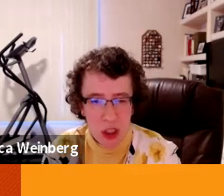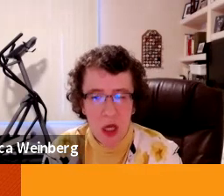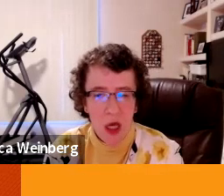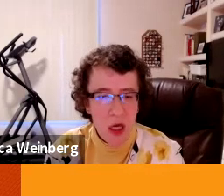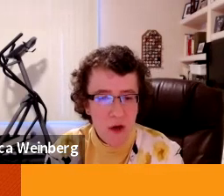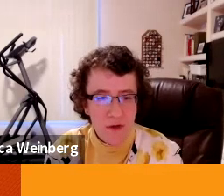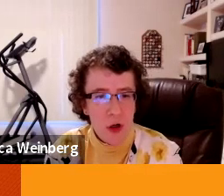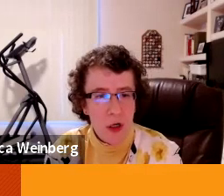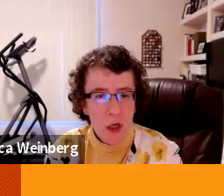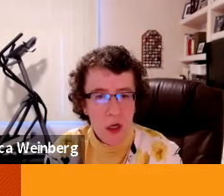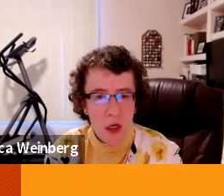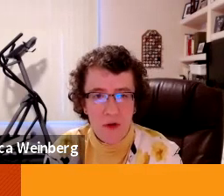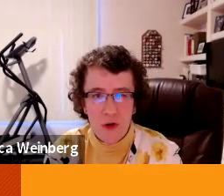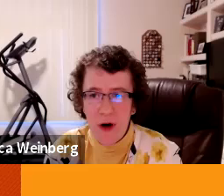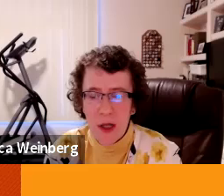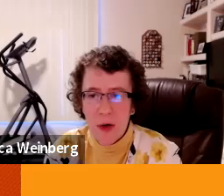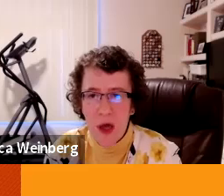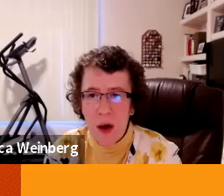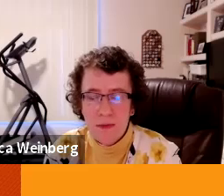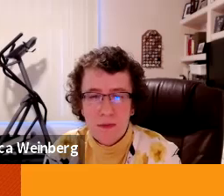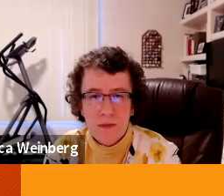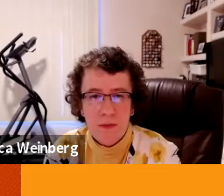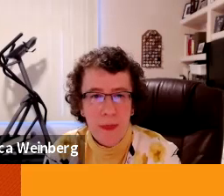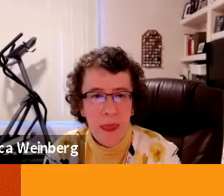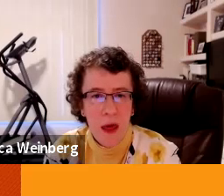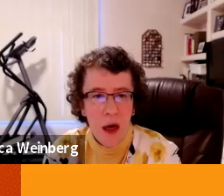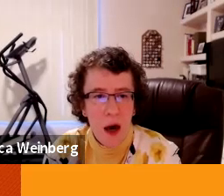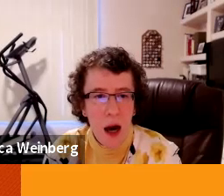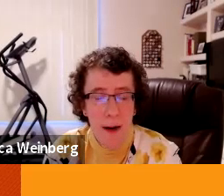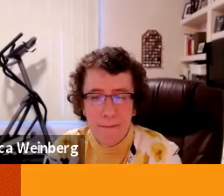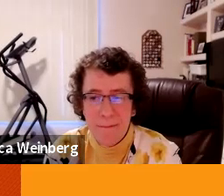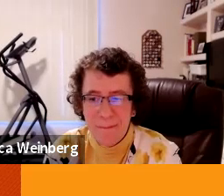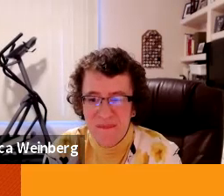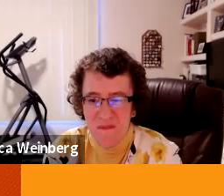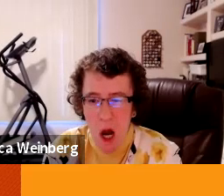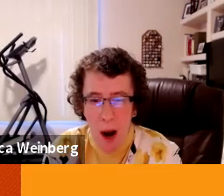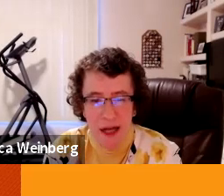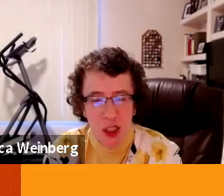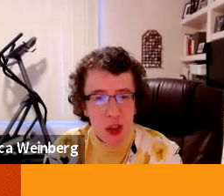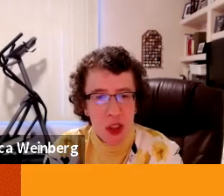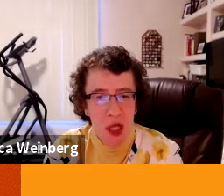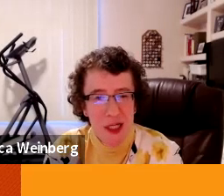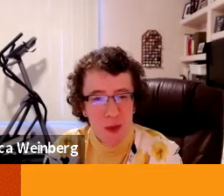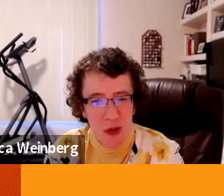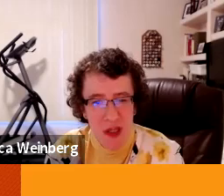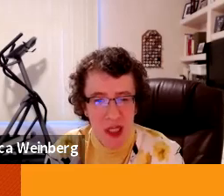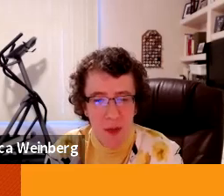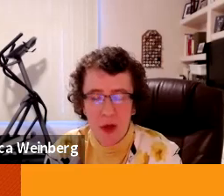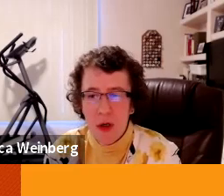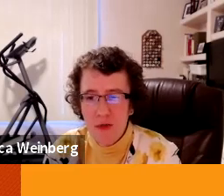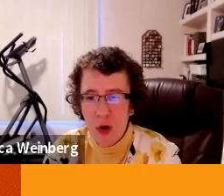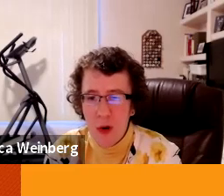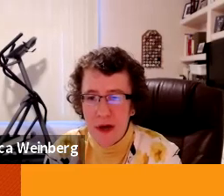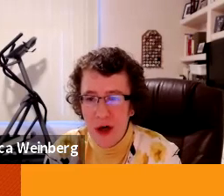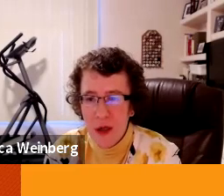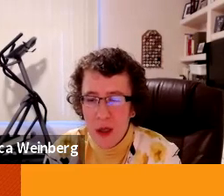promotion if you're if you're following them um i just just i just put these up